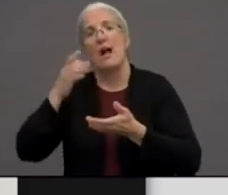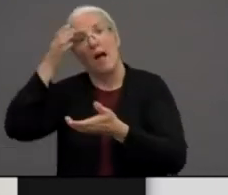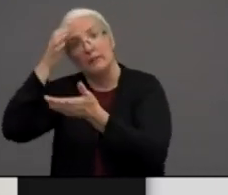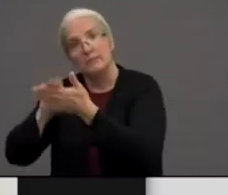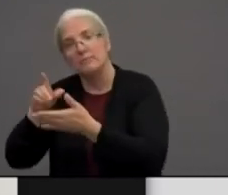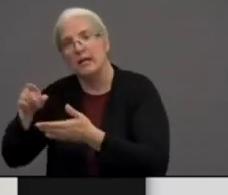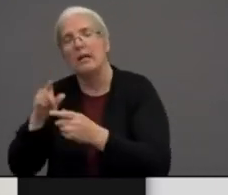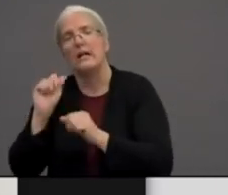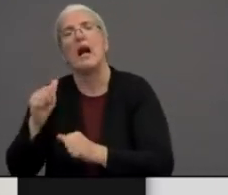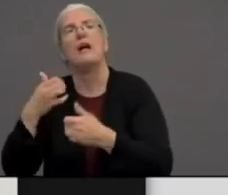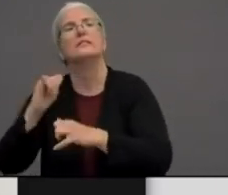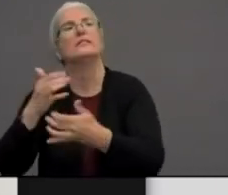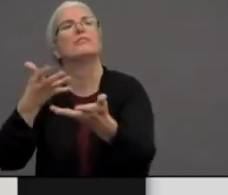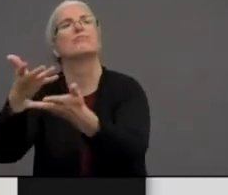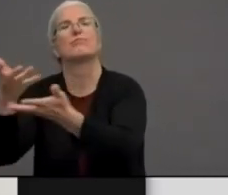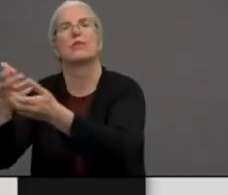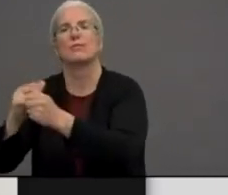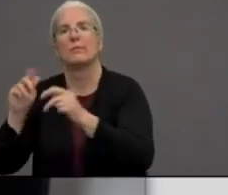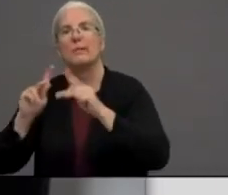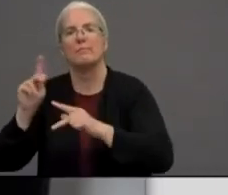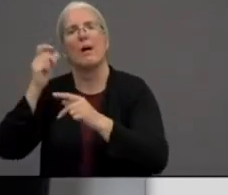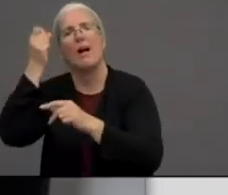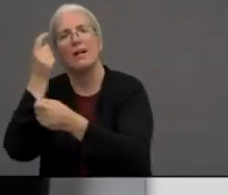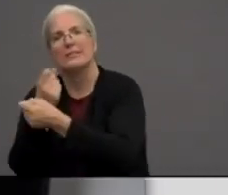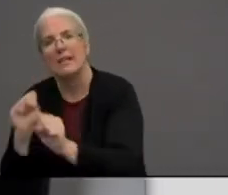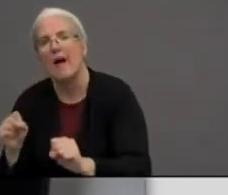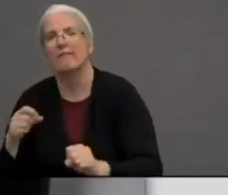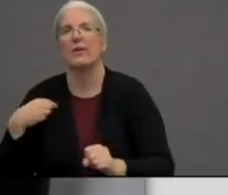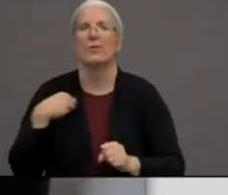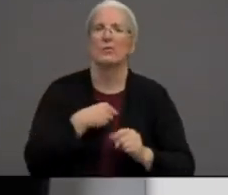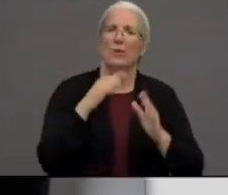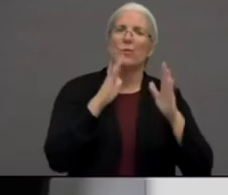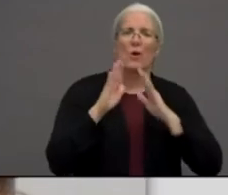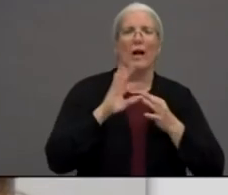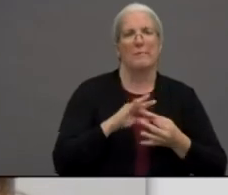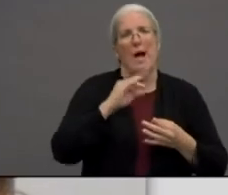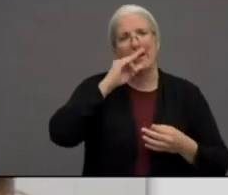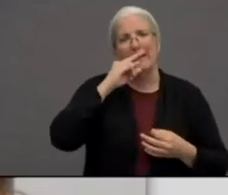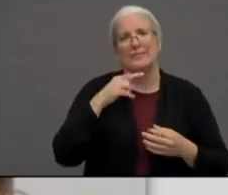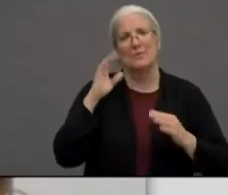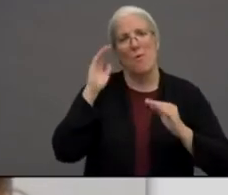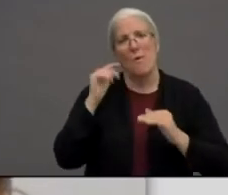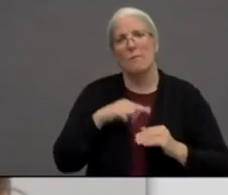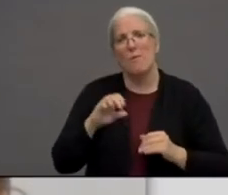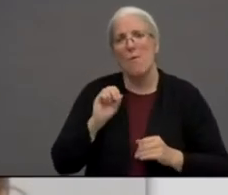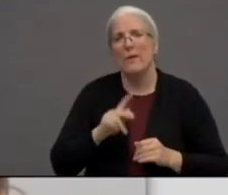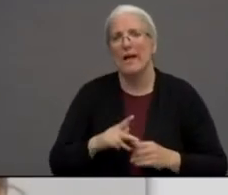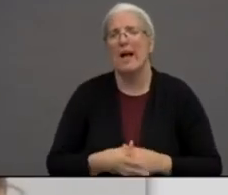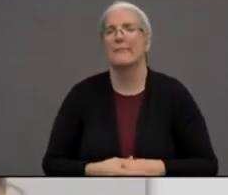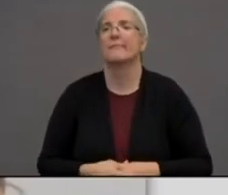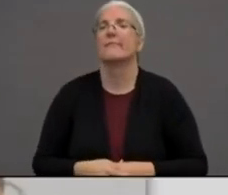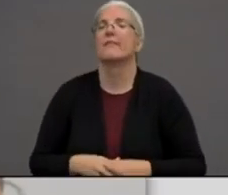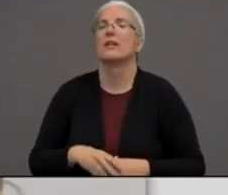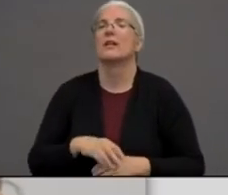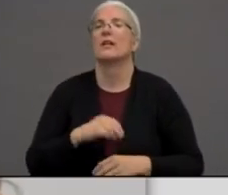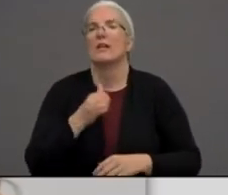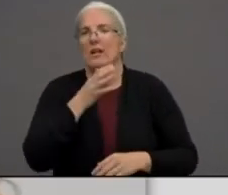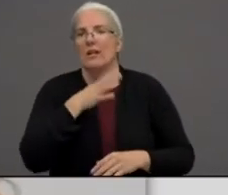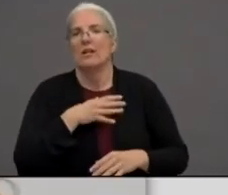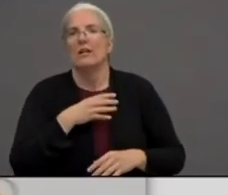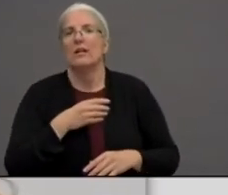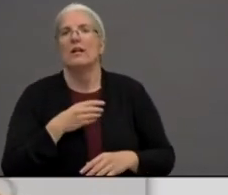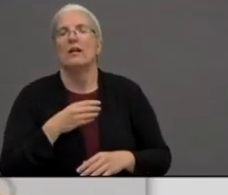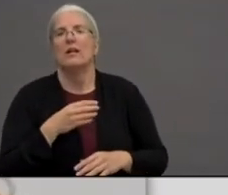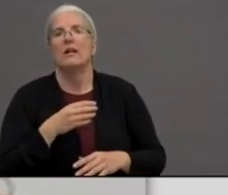about the kids though, but the kids kept telling us that they were okay. For, for my partner and I, we've, we've tried to split the load,